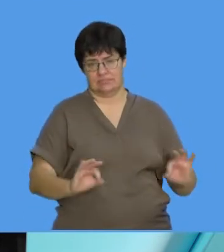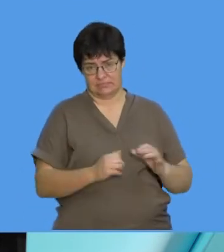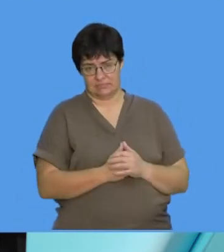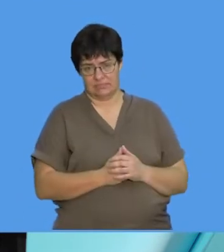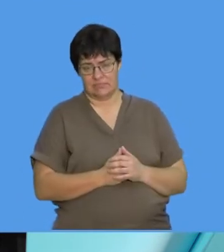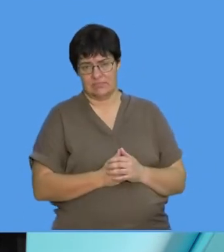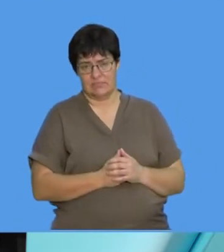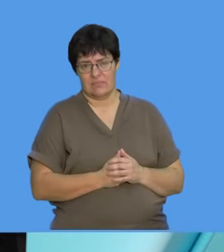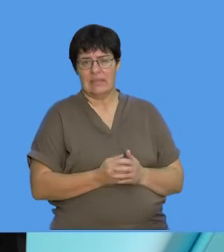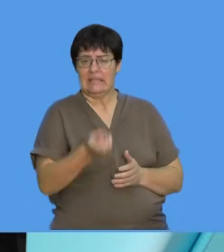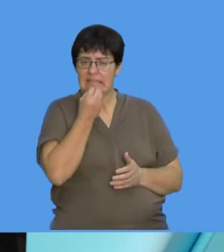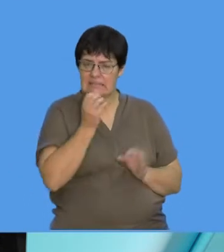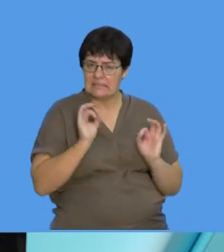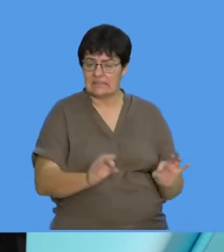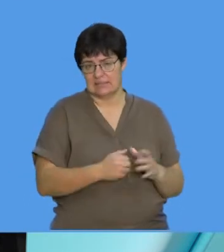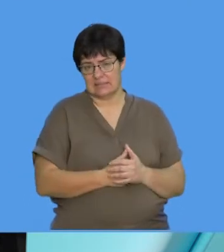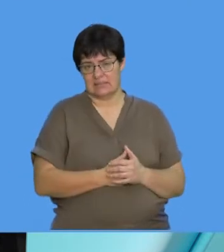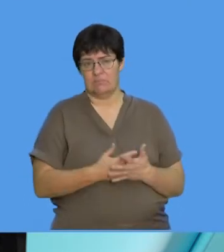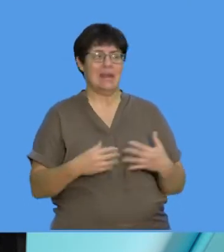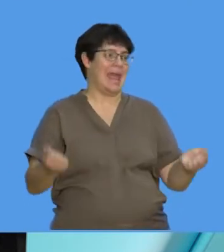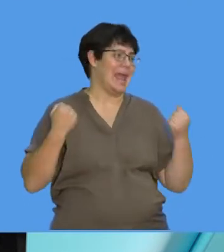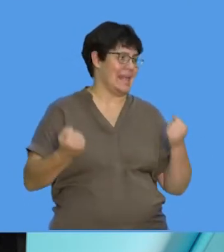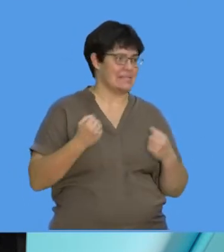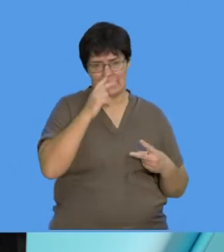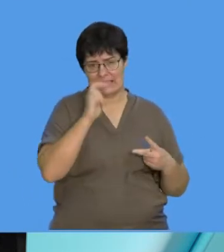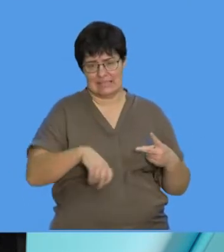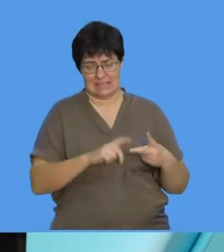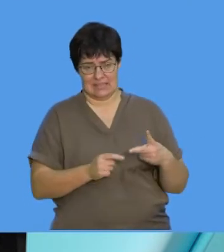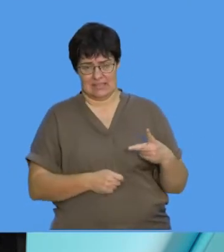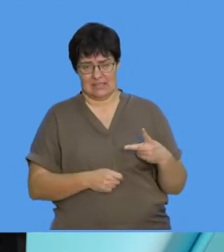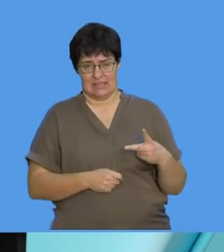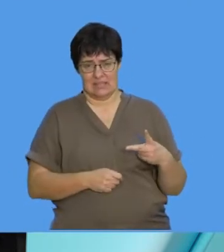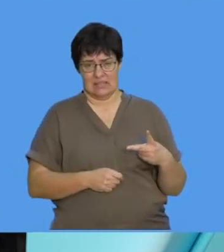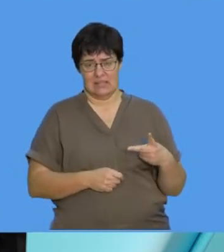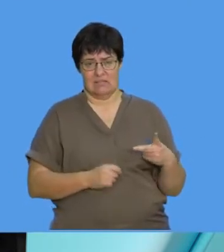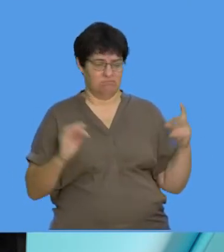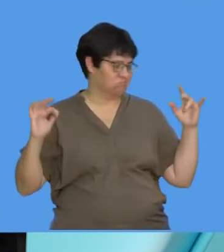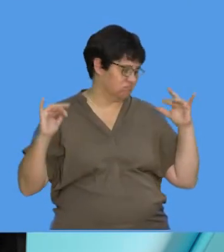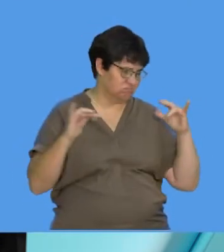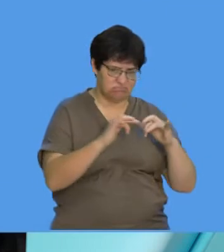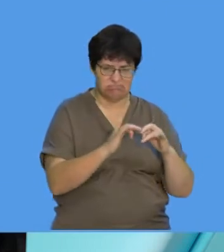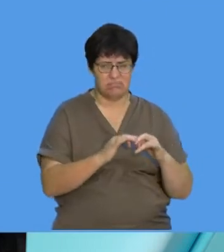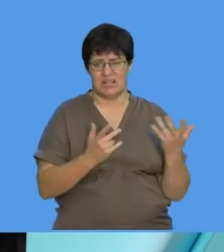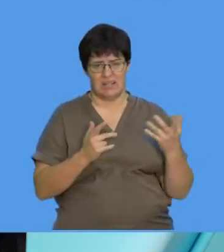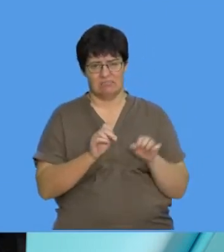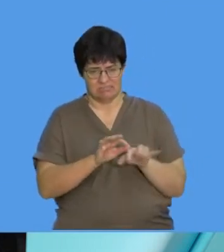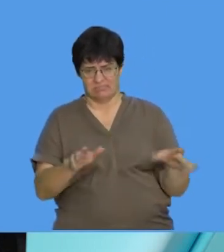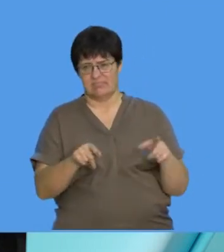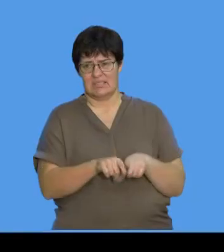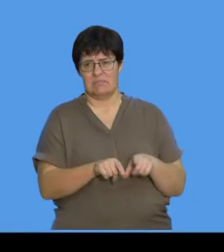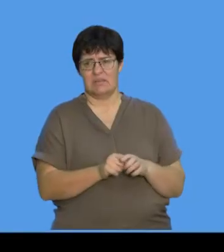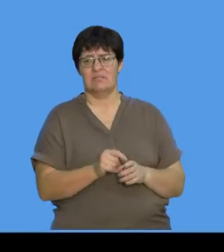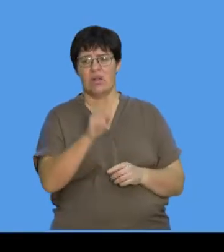to try to eat properly. We need to exercise. We need to stop overcrowding. There's quite a few.